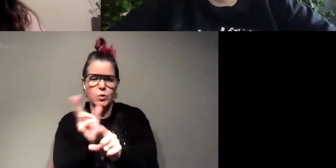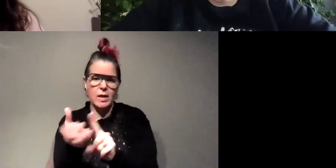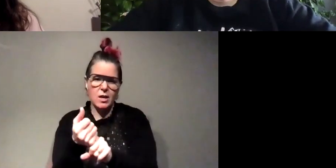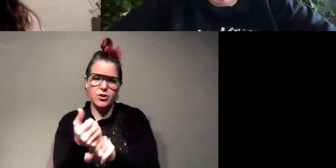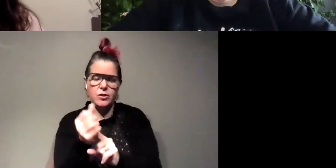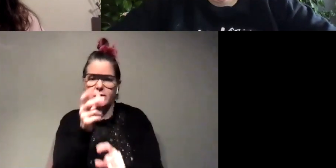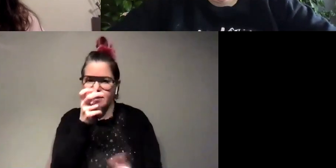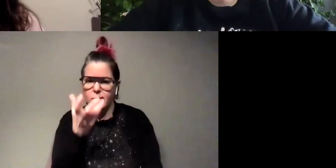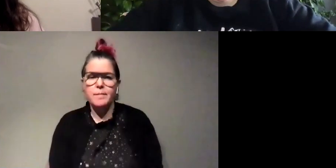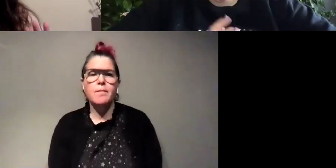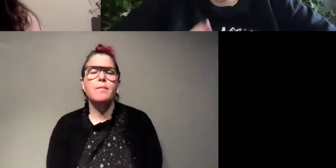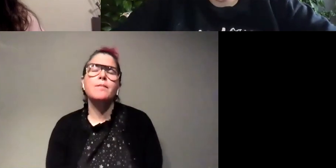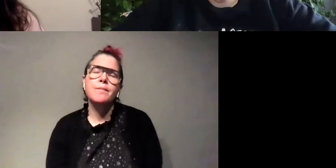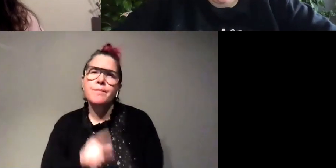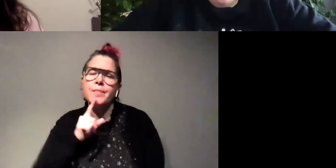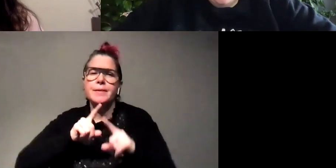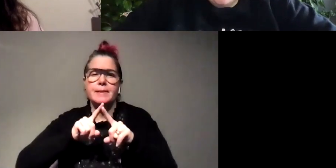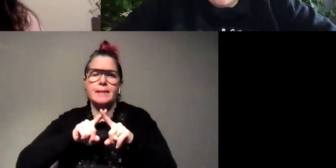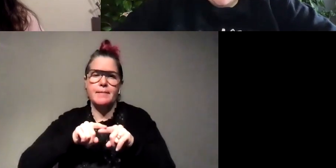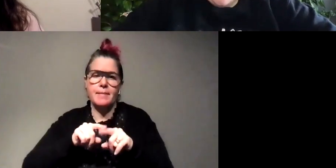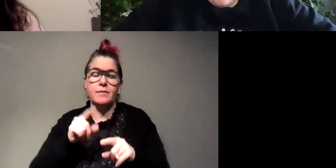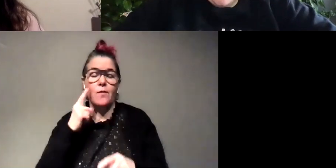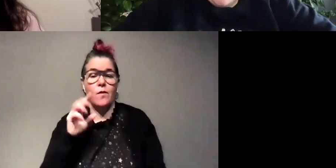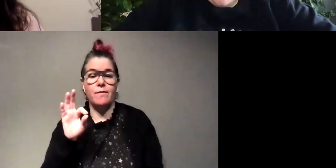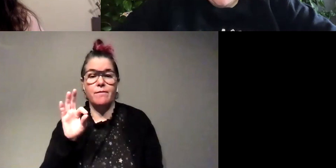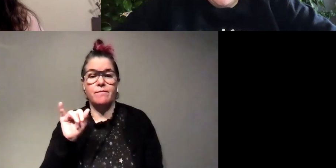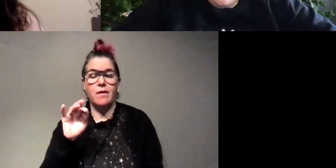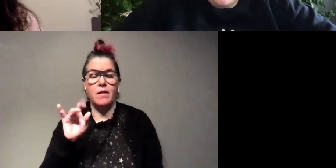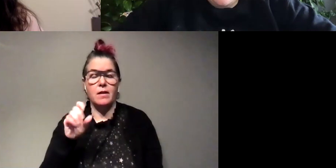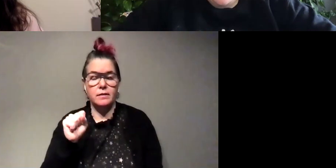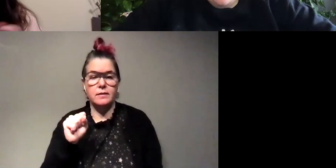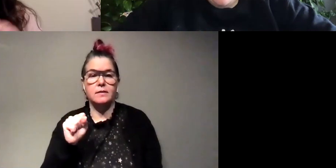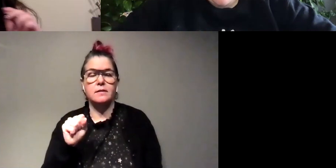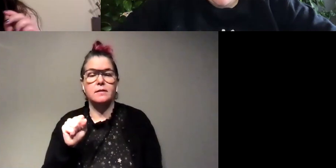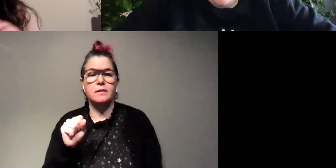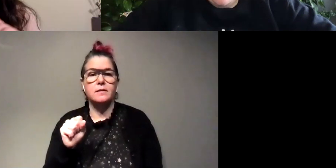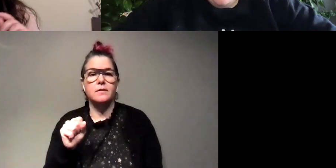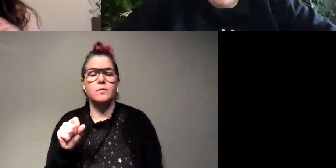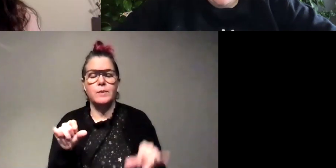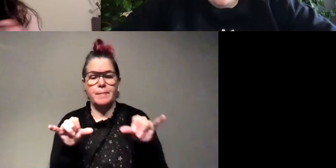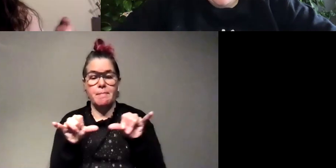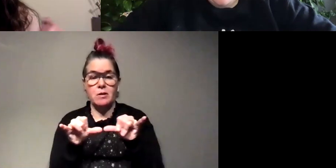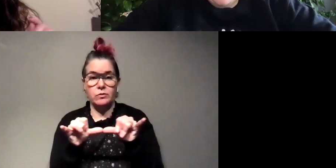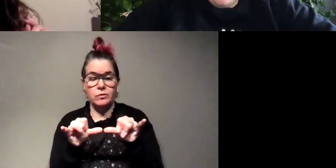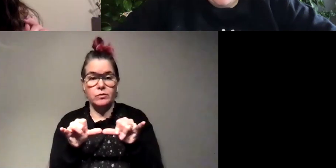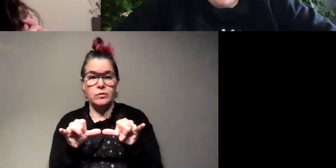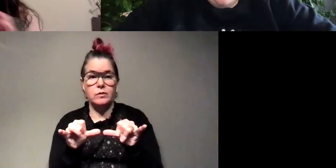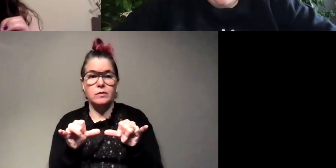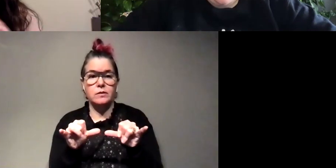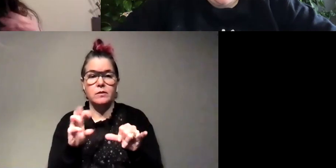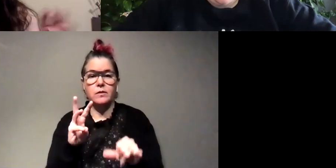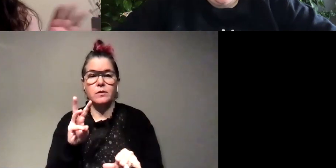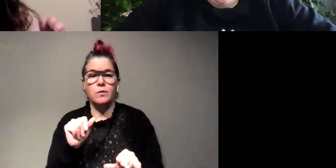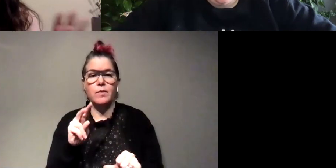it depends on what we're doing so for fireflies a lot of our research we take um measurements of like the wavelength of light